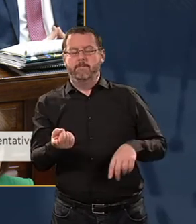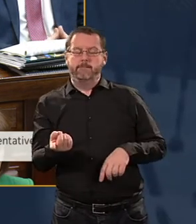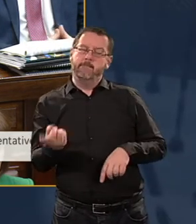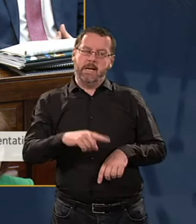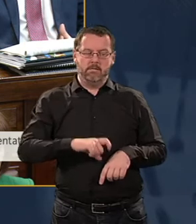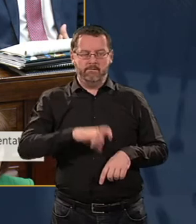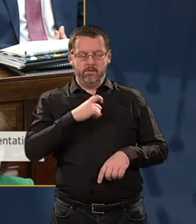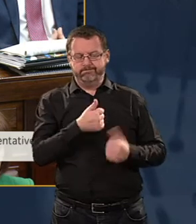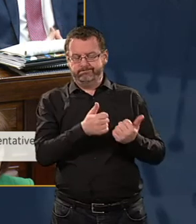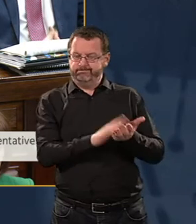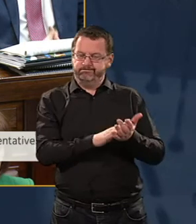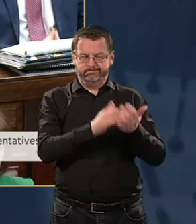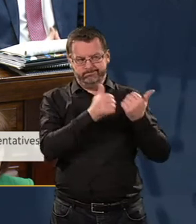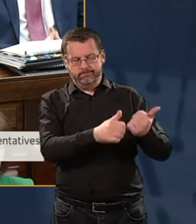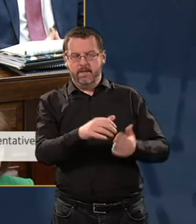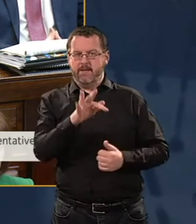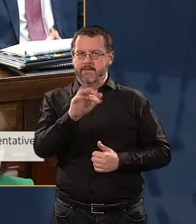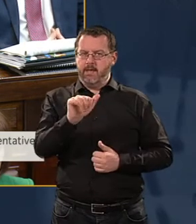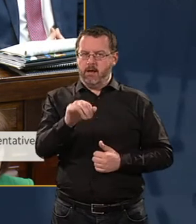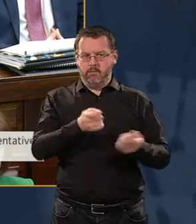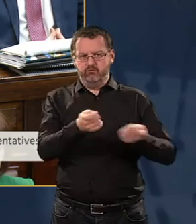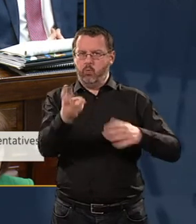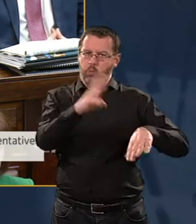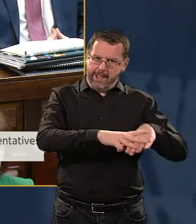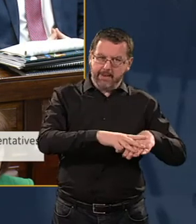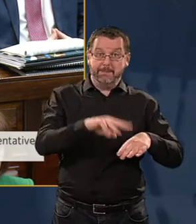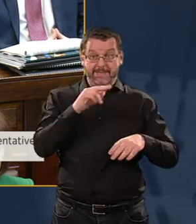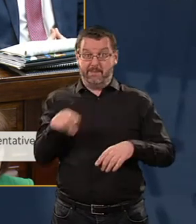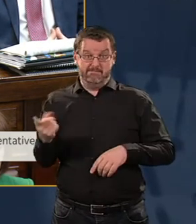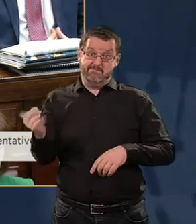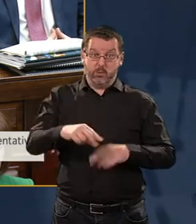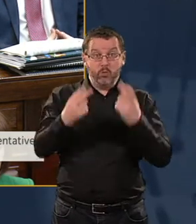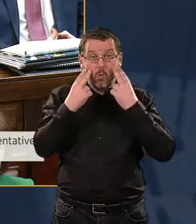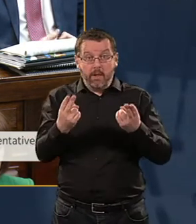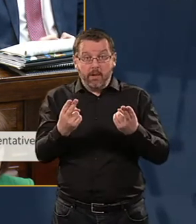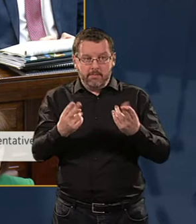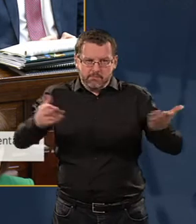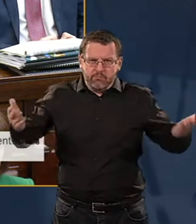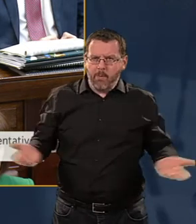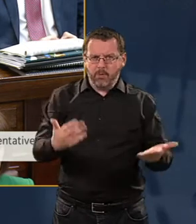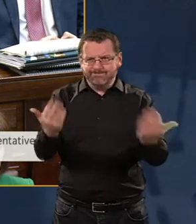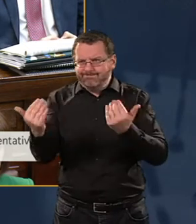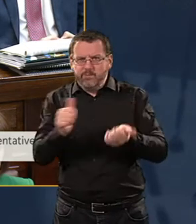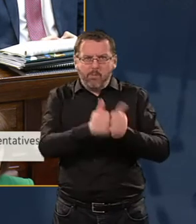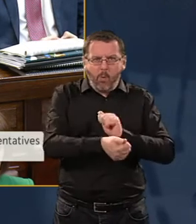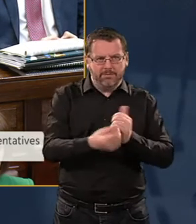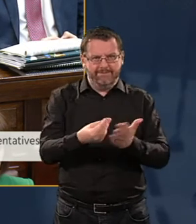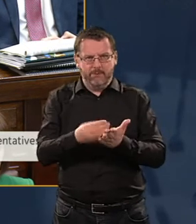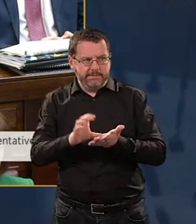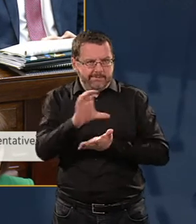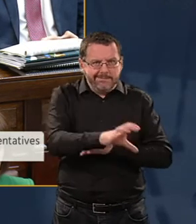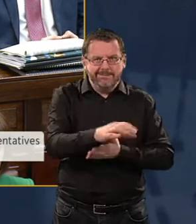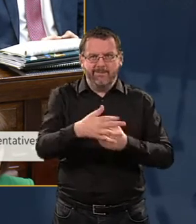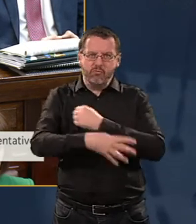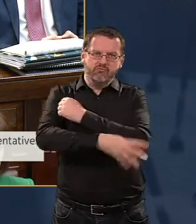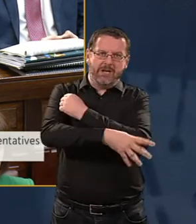is being run, making sure that we can get back to doing what we should be doing, which is promoting this sport, funding it at grassroots